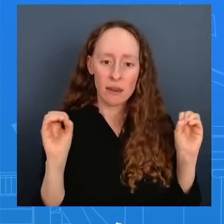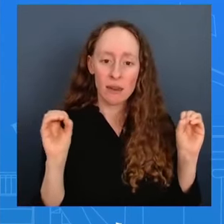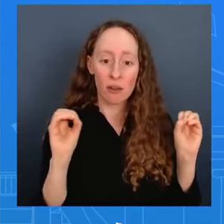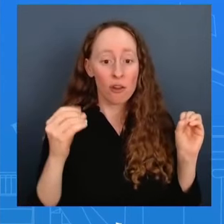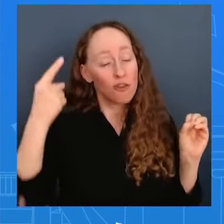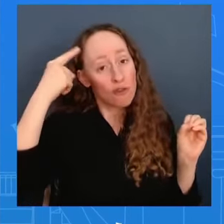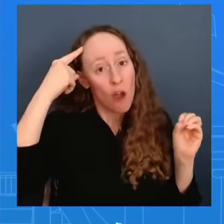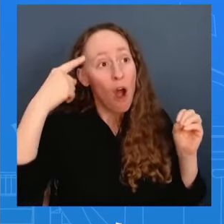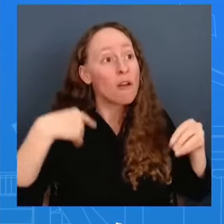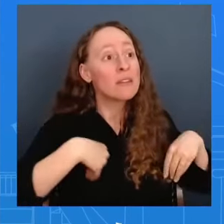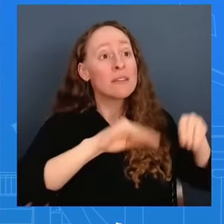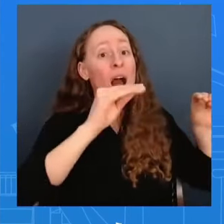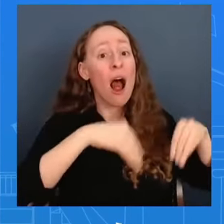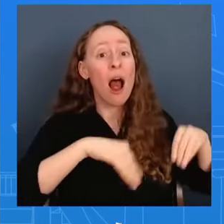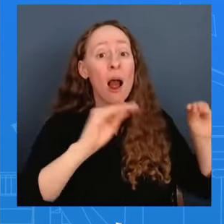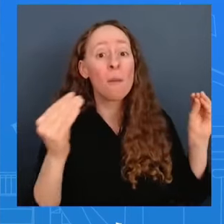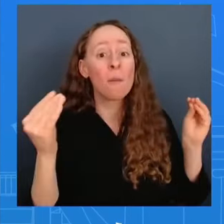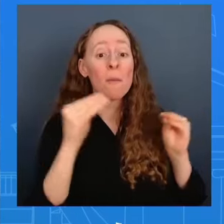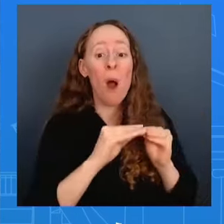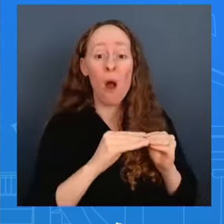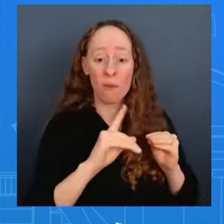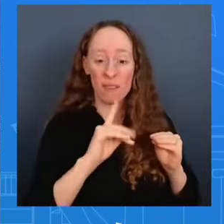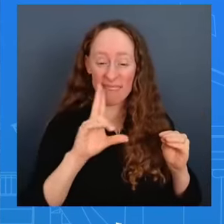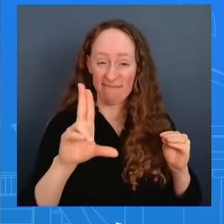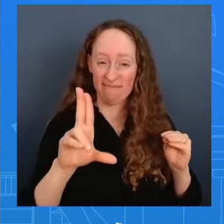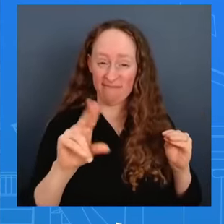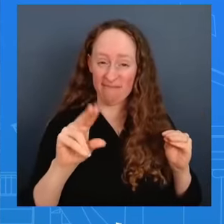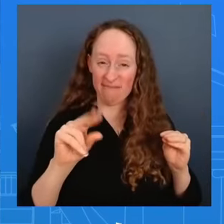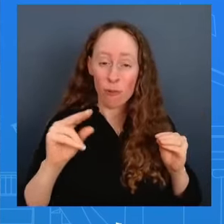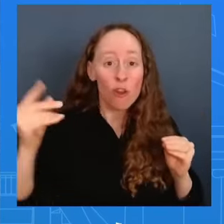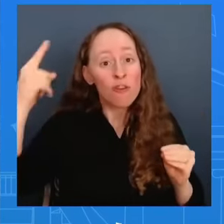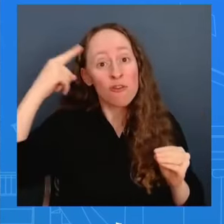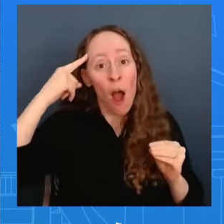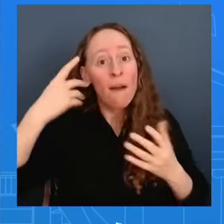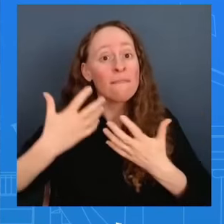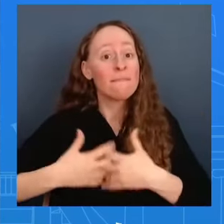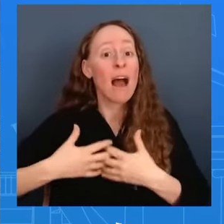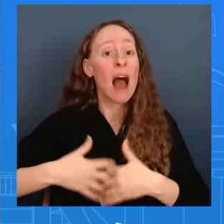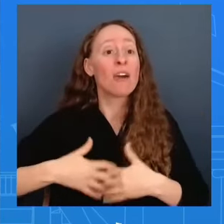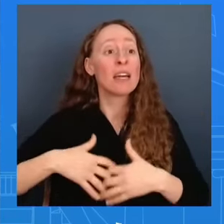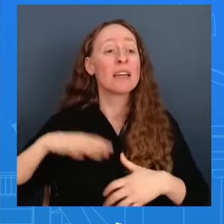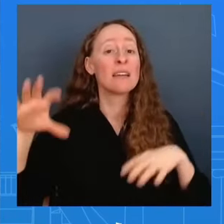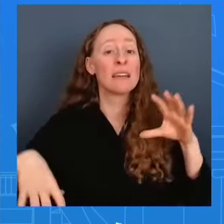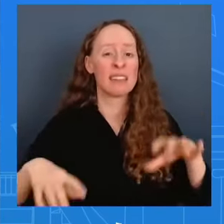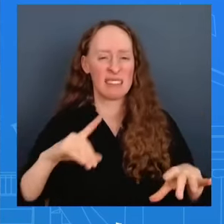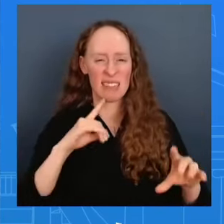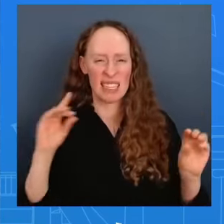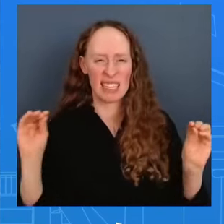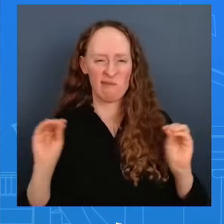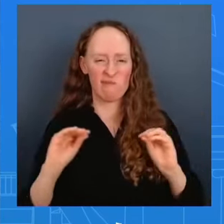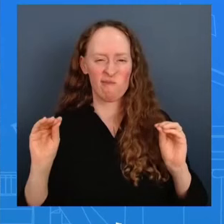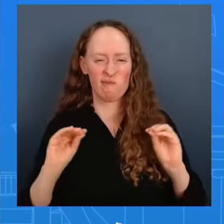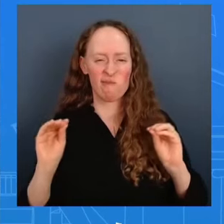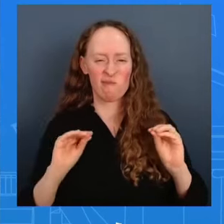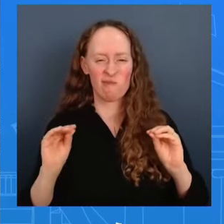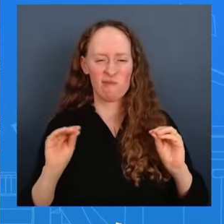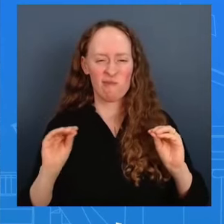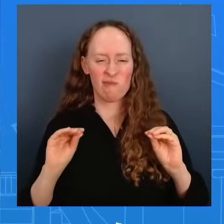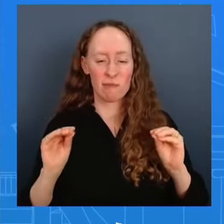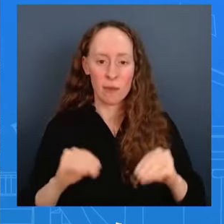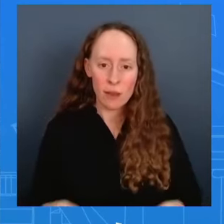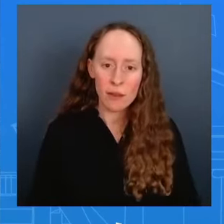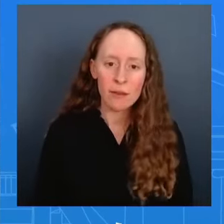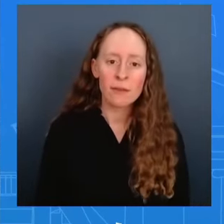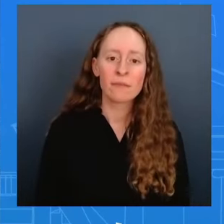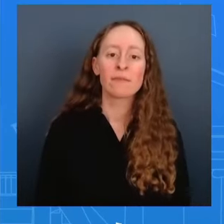manufacturing here uh and this is solar cells are some of the products that are part of the announcement today you can guarantee that none of those importers